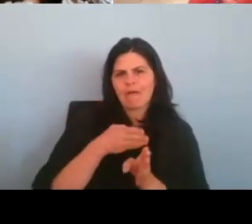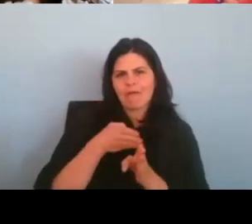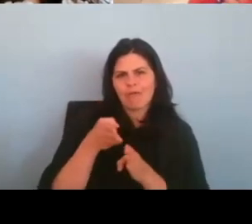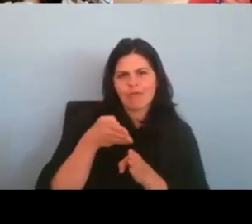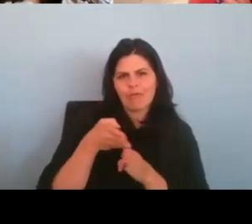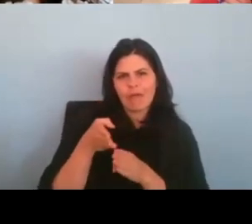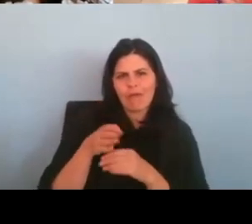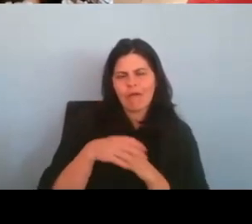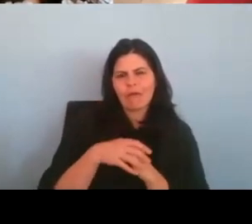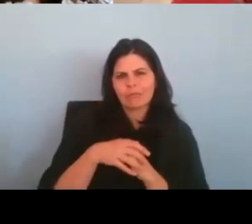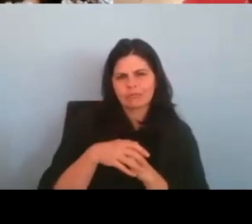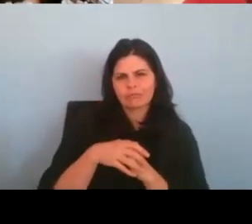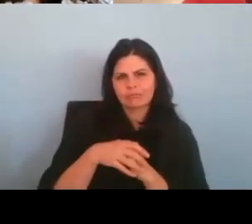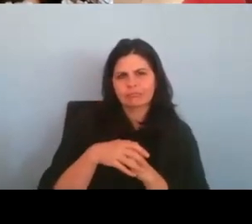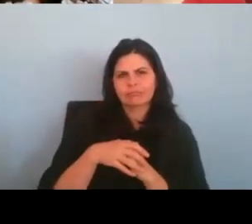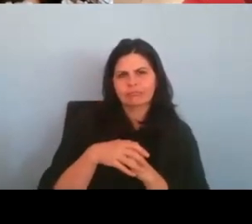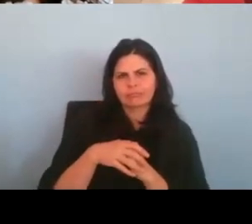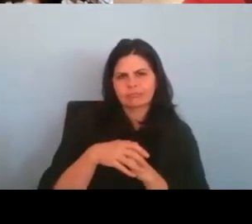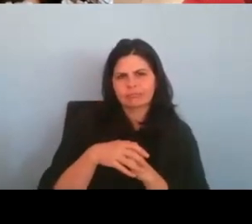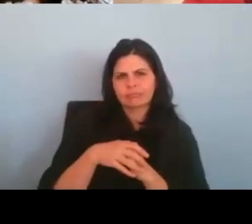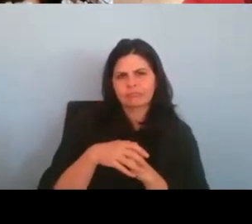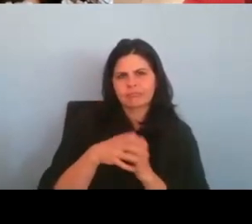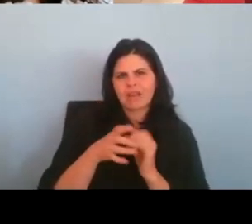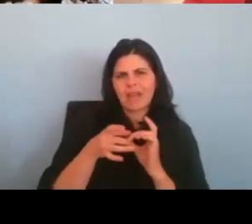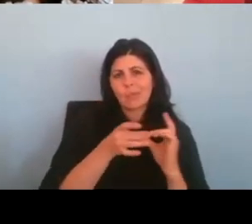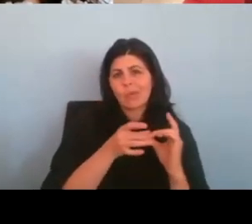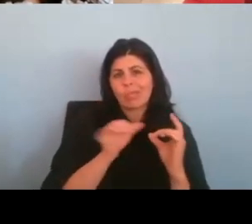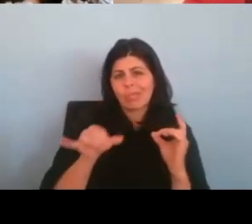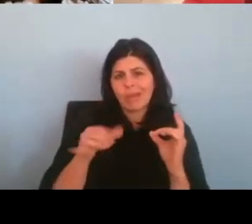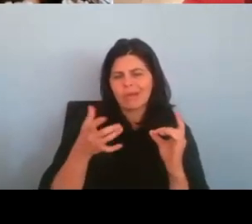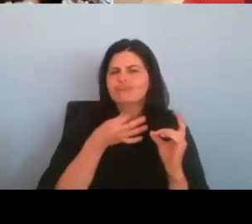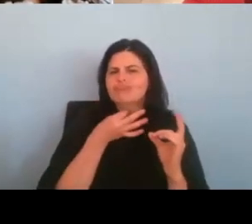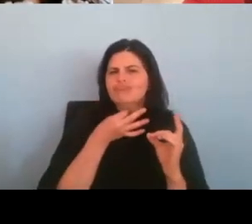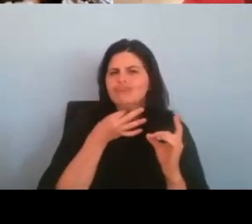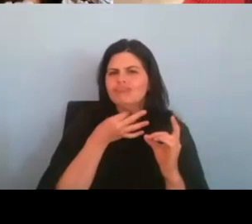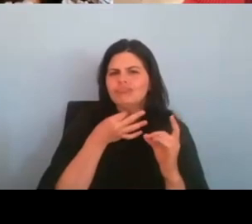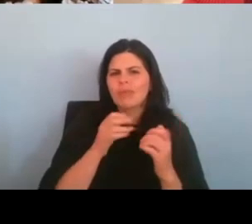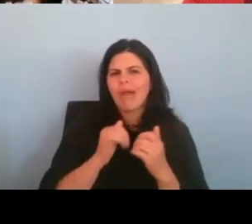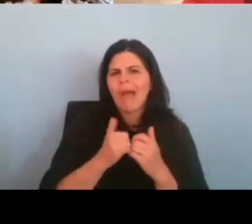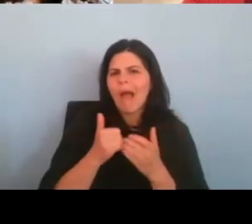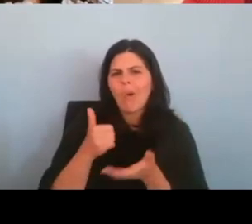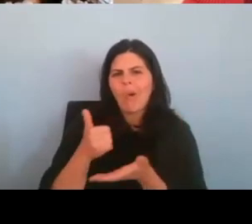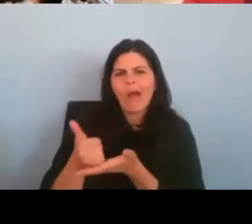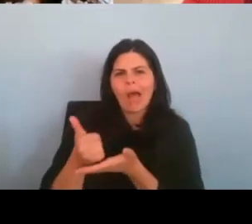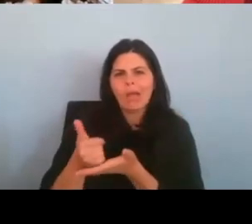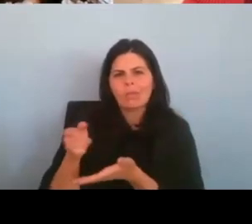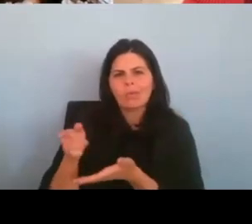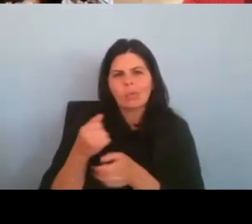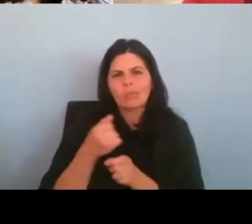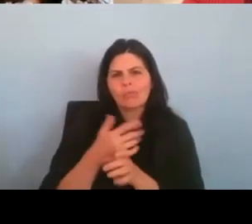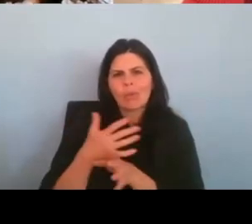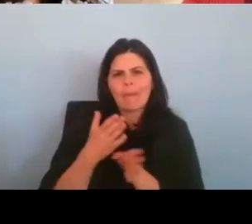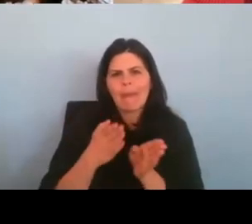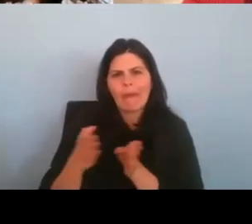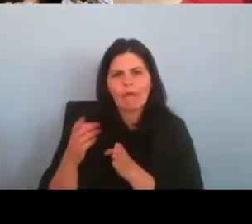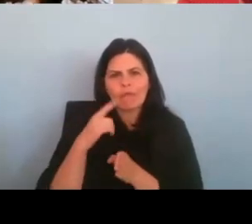with that, I'm just curious, how did you, how did that help you prepare or how did you prepare for the role?